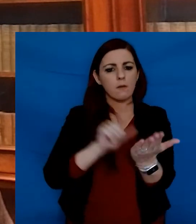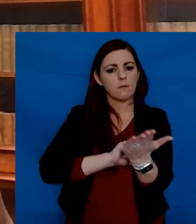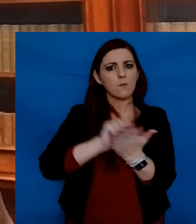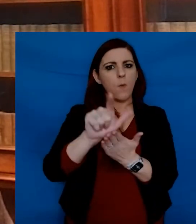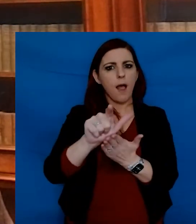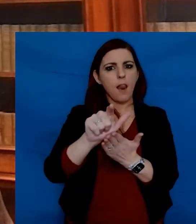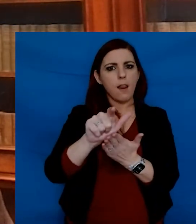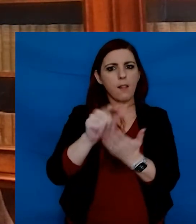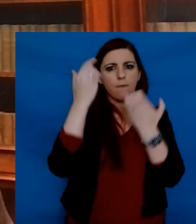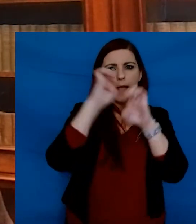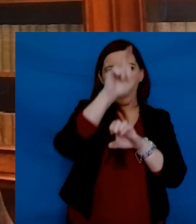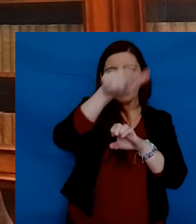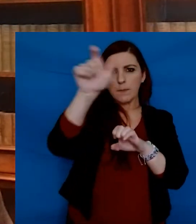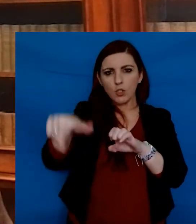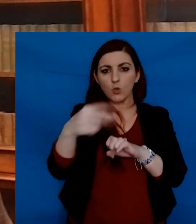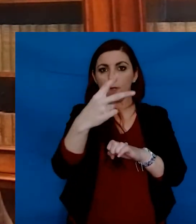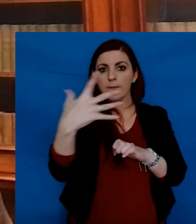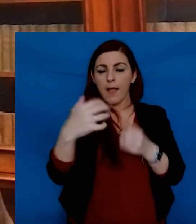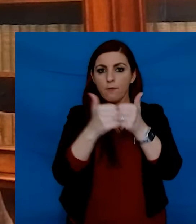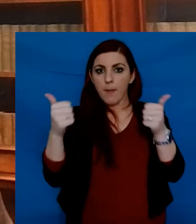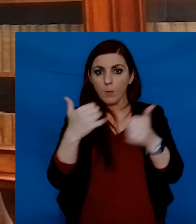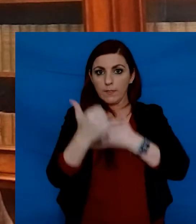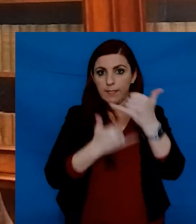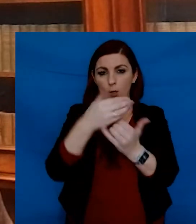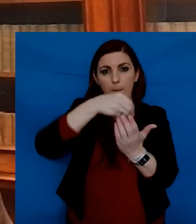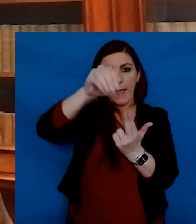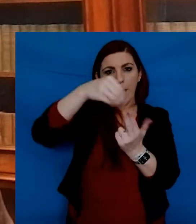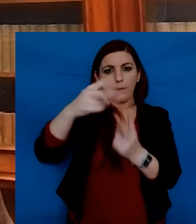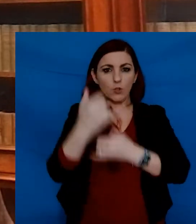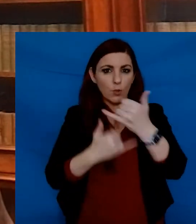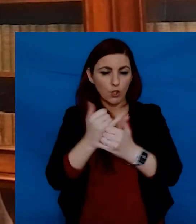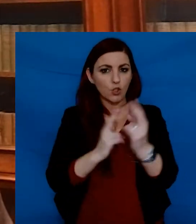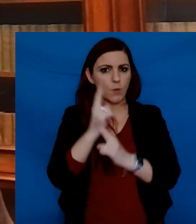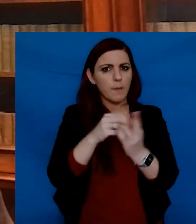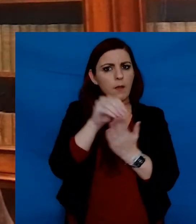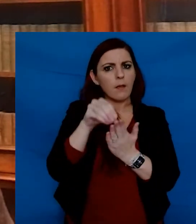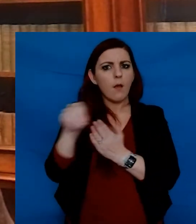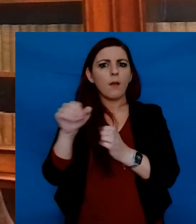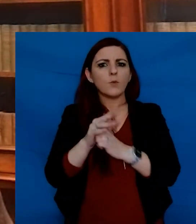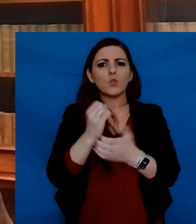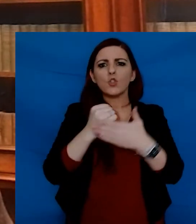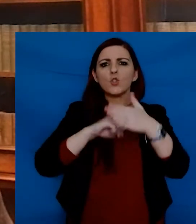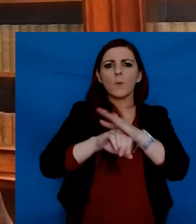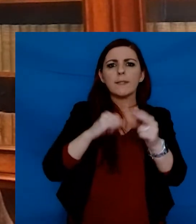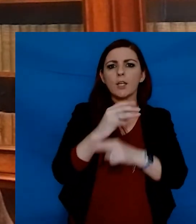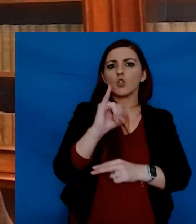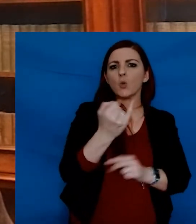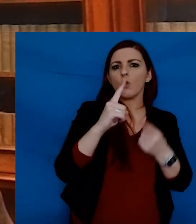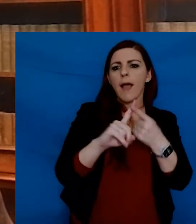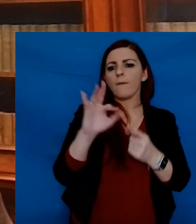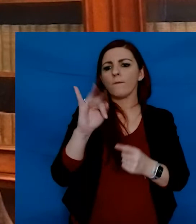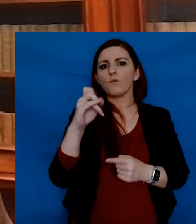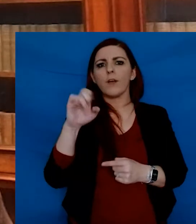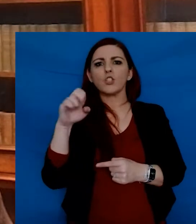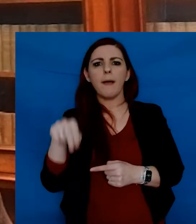Twelve exhibitions of £25 a year, tenable for two years, shall be awarded in each year to students in the rising